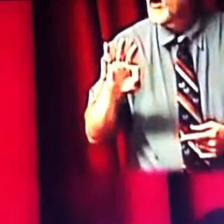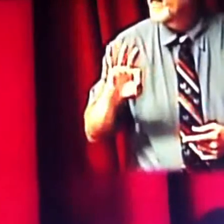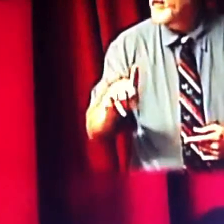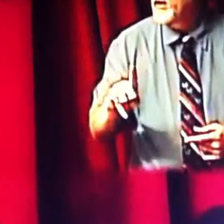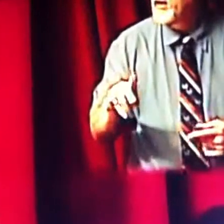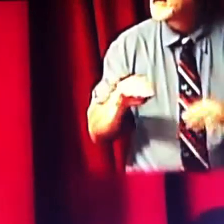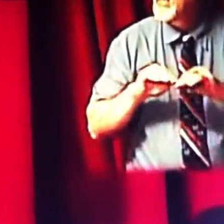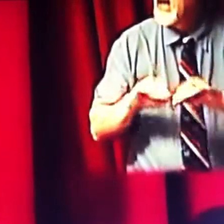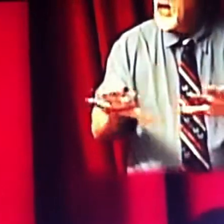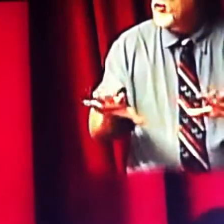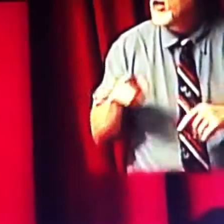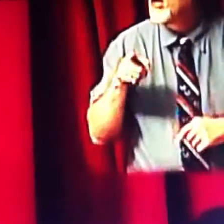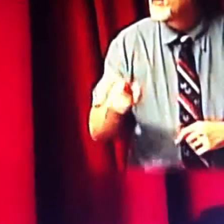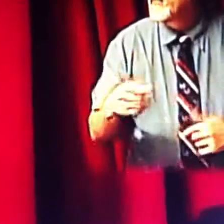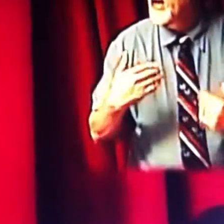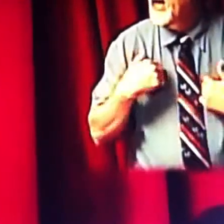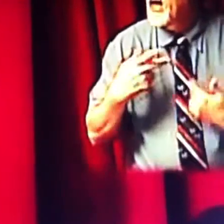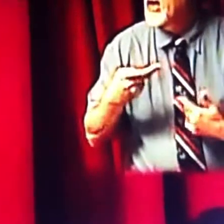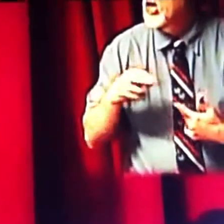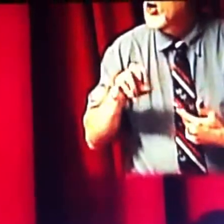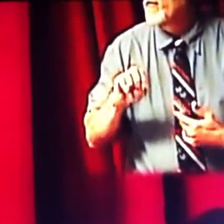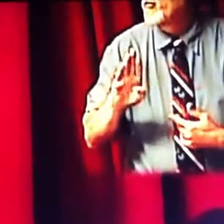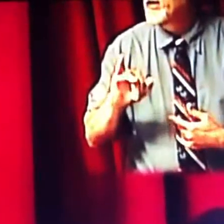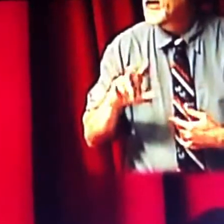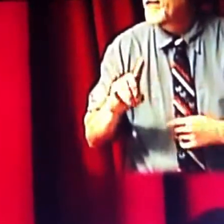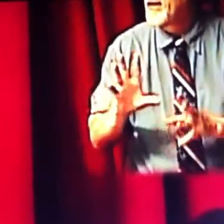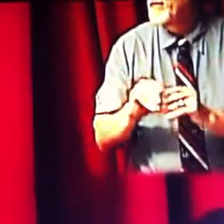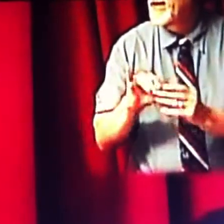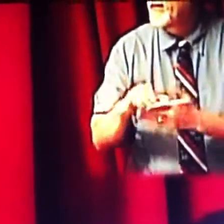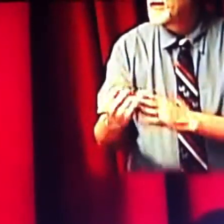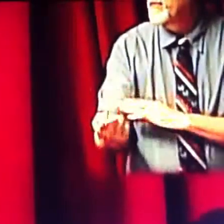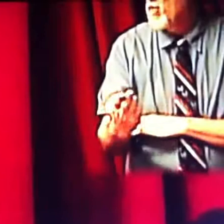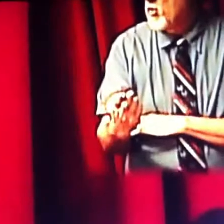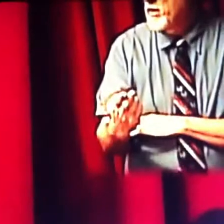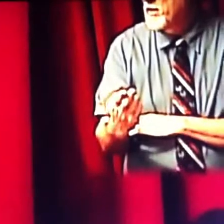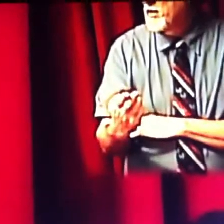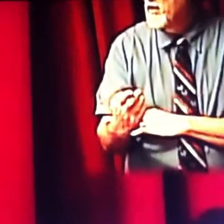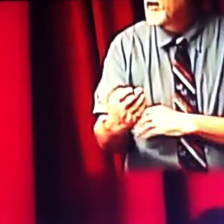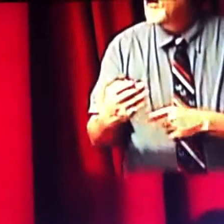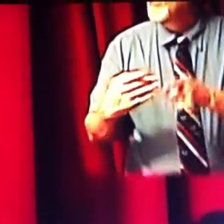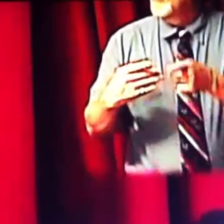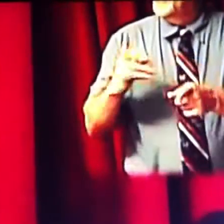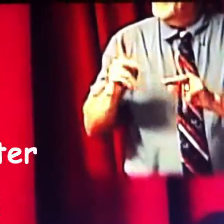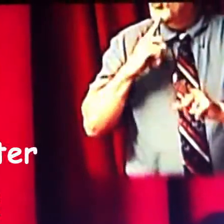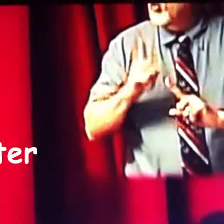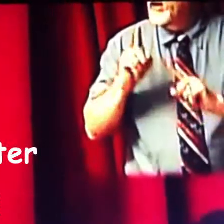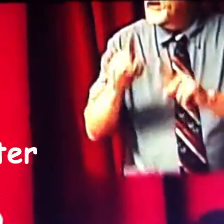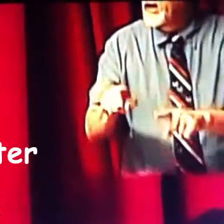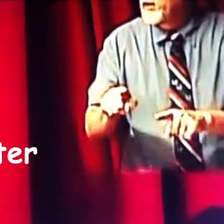is out. They had a pre-bid meeting this morning, and from what I understand from people that attended it,